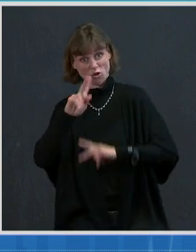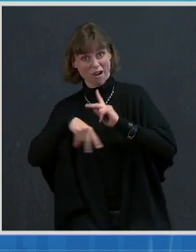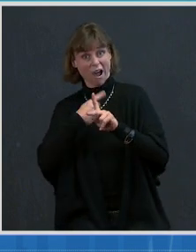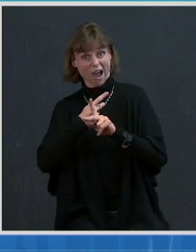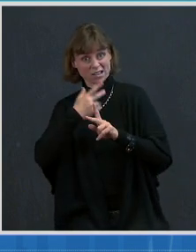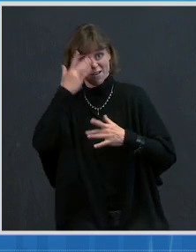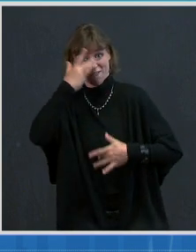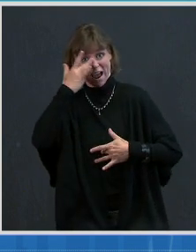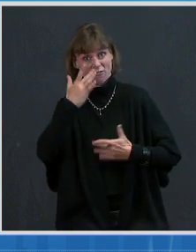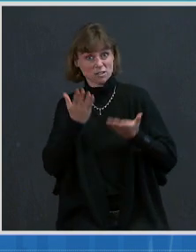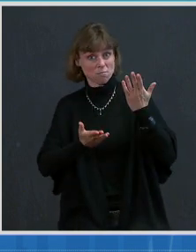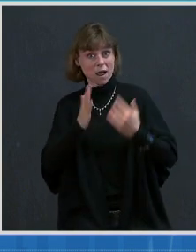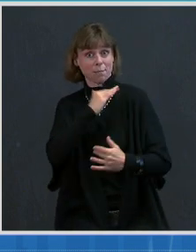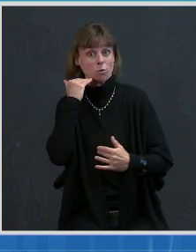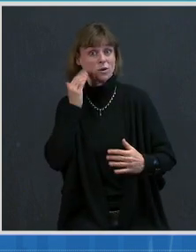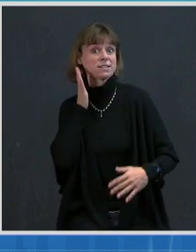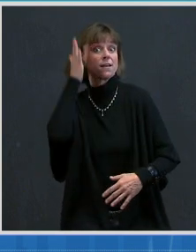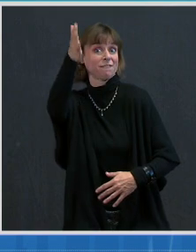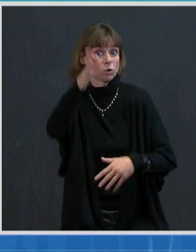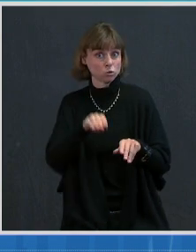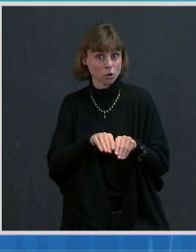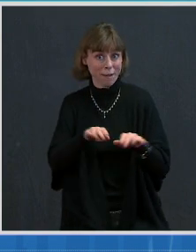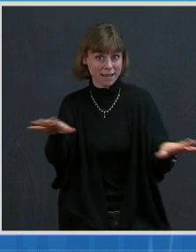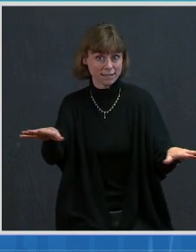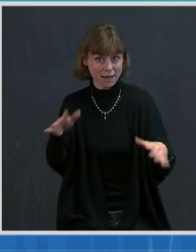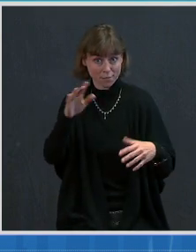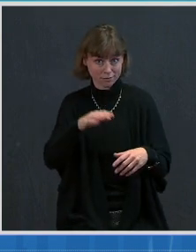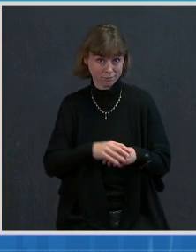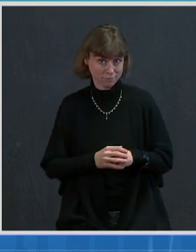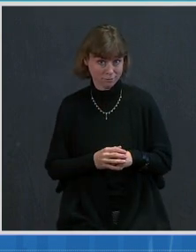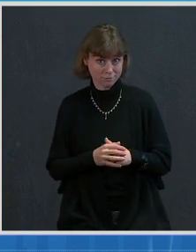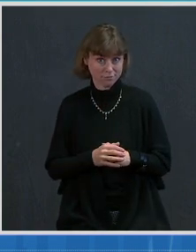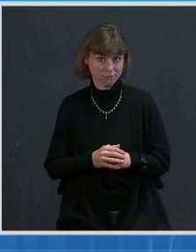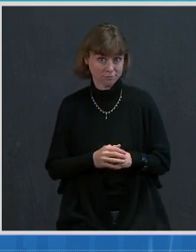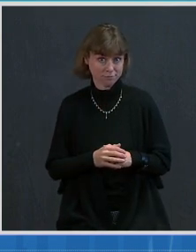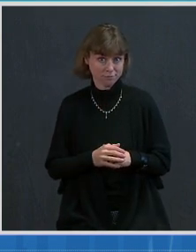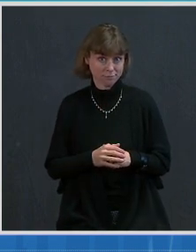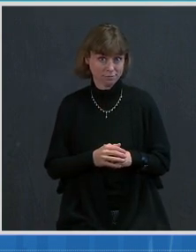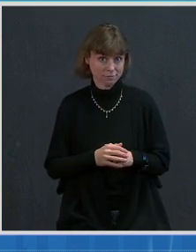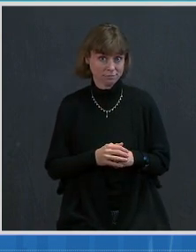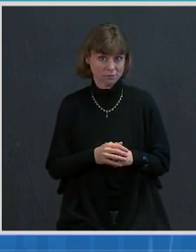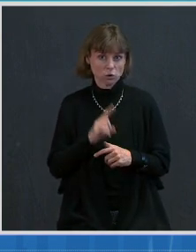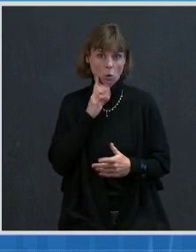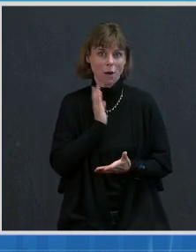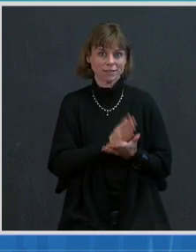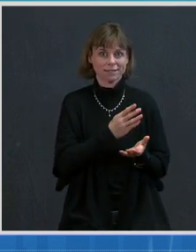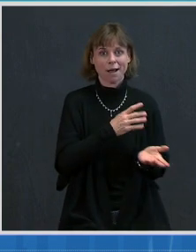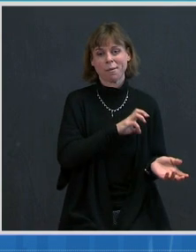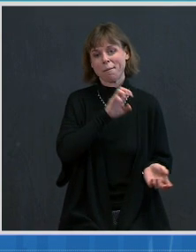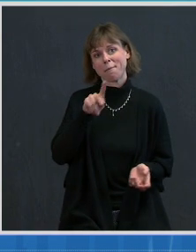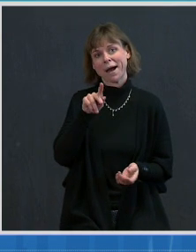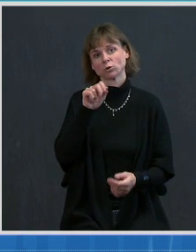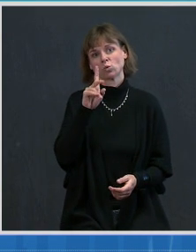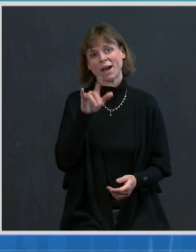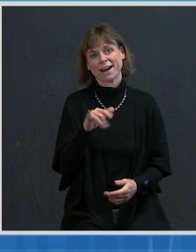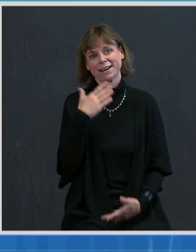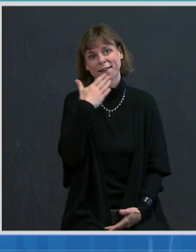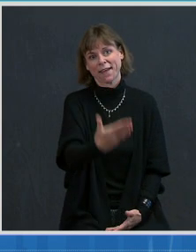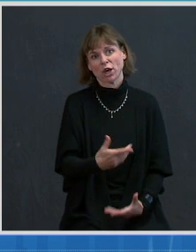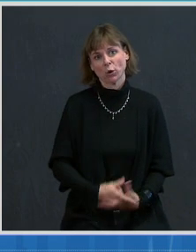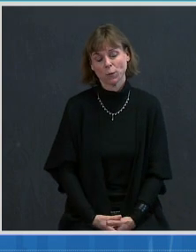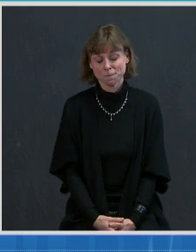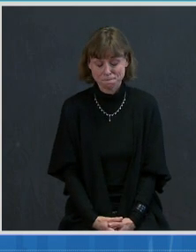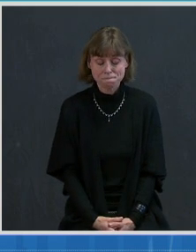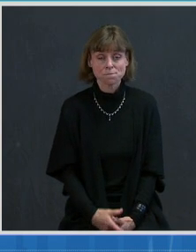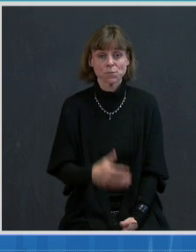as future pandemics. So let me stop there and go back to Andy. Thank you. Thank you,